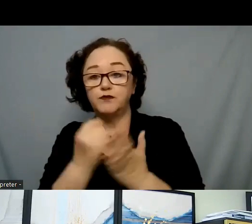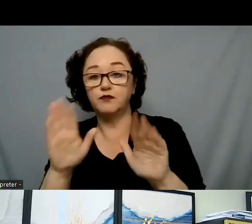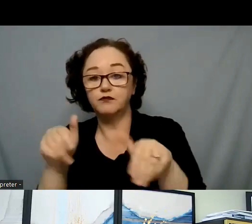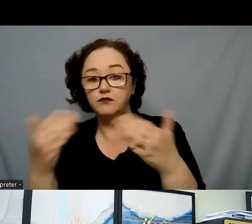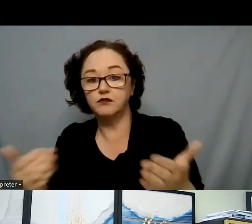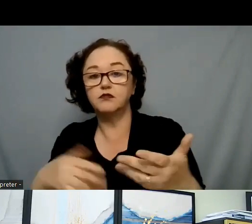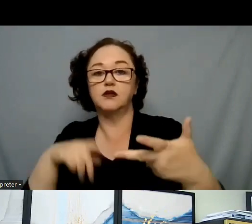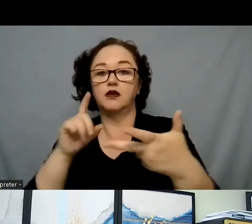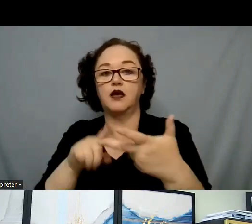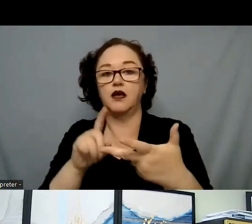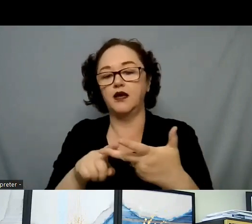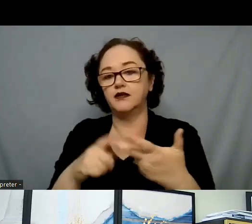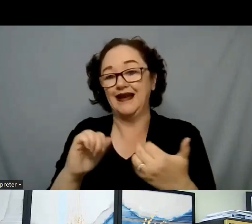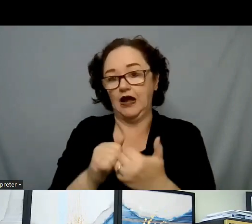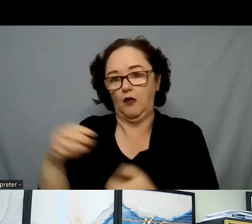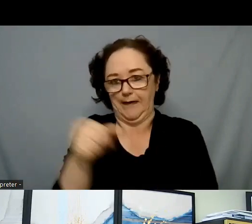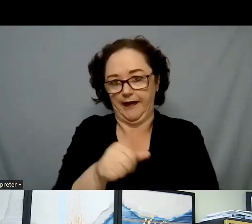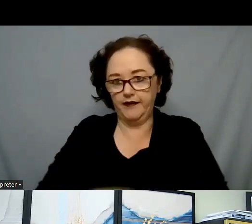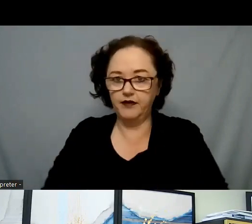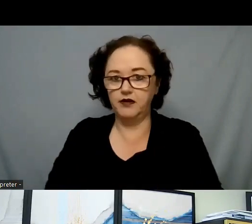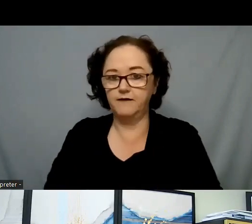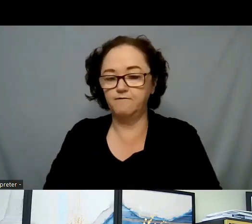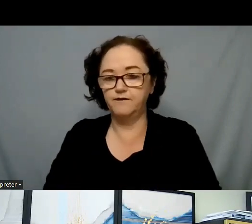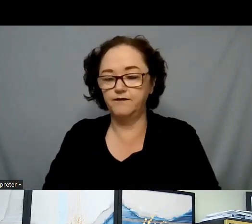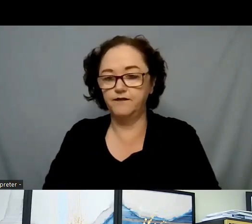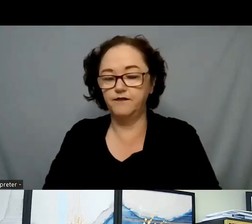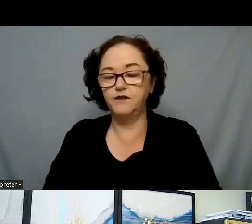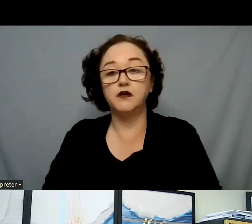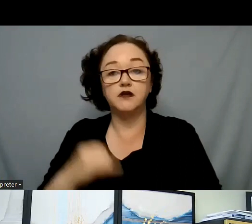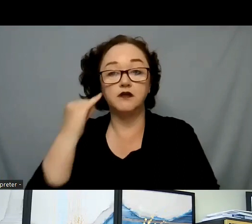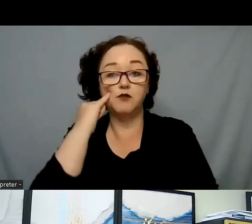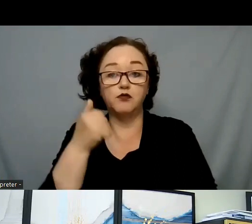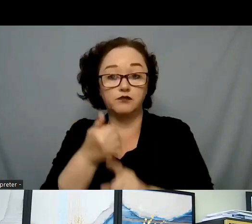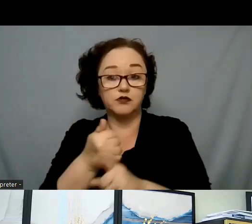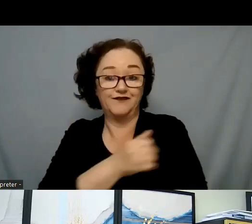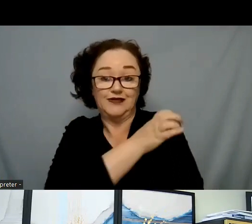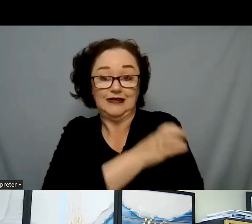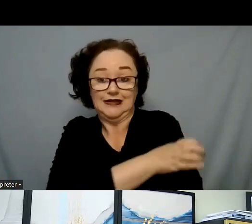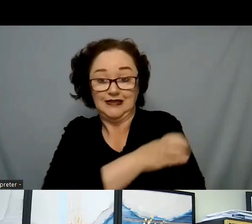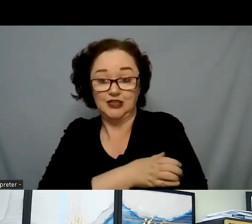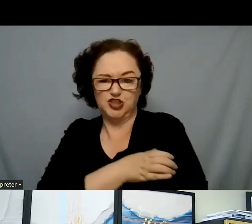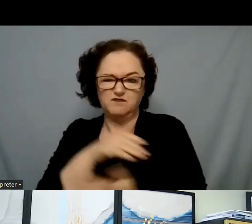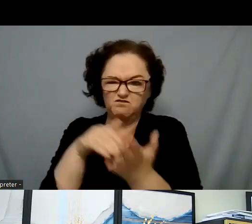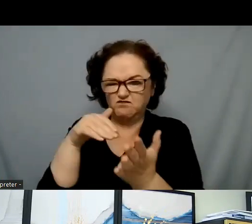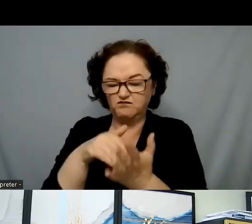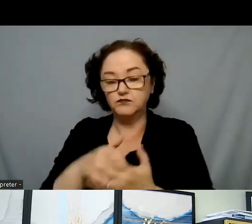here is that if you're a clinician working with a client, it is important that you